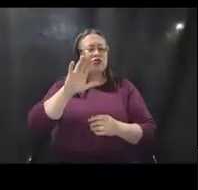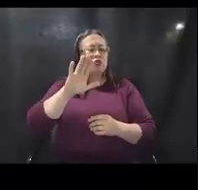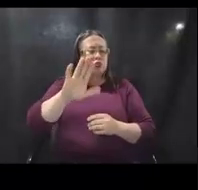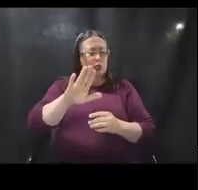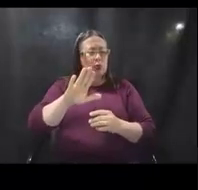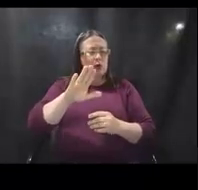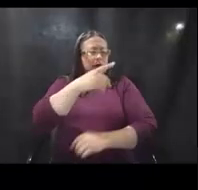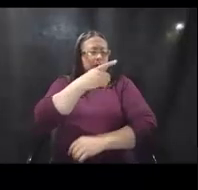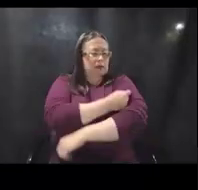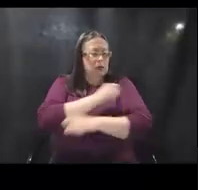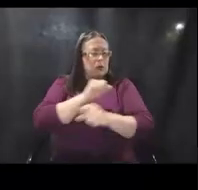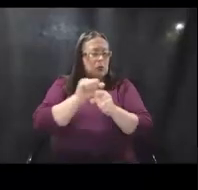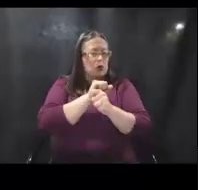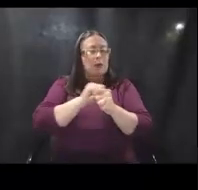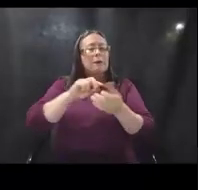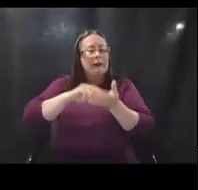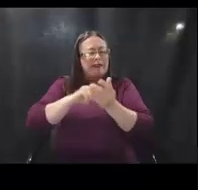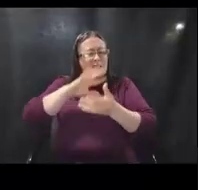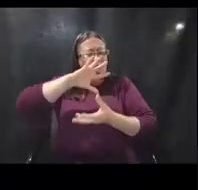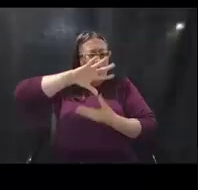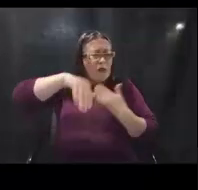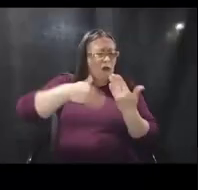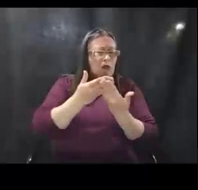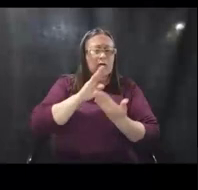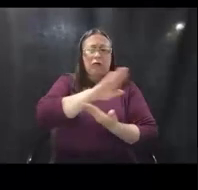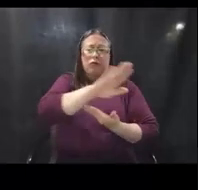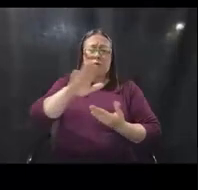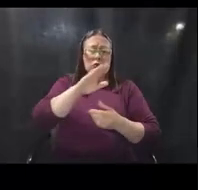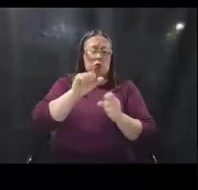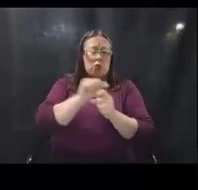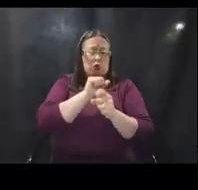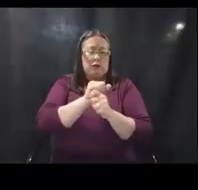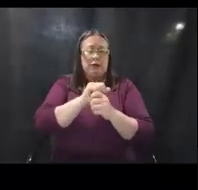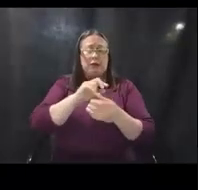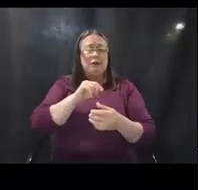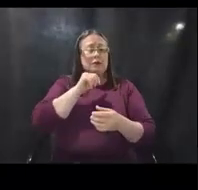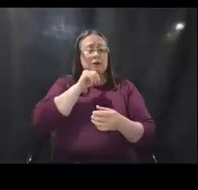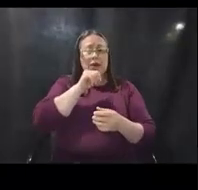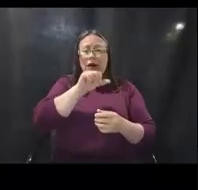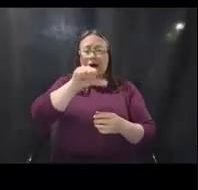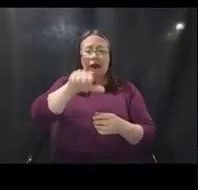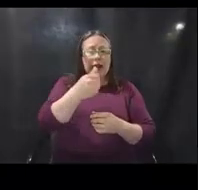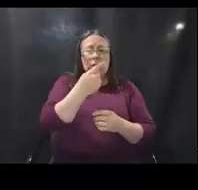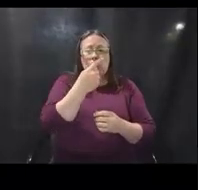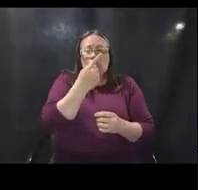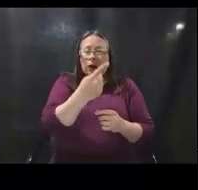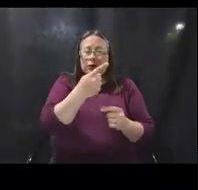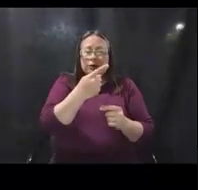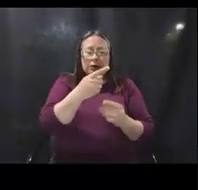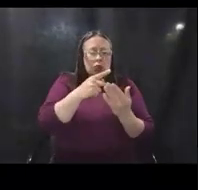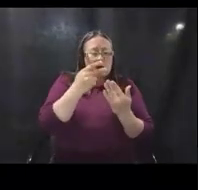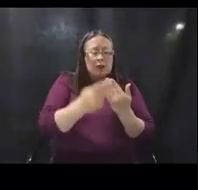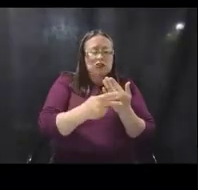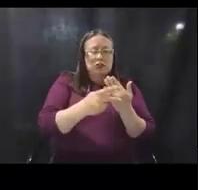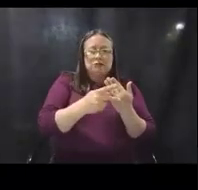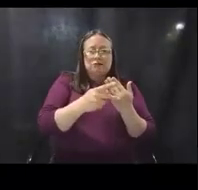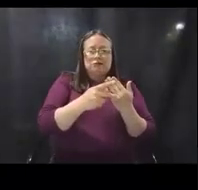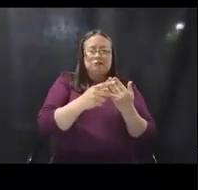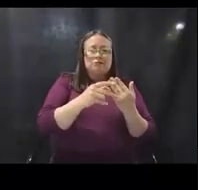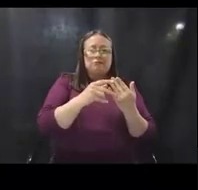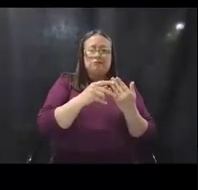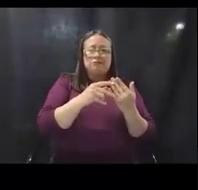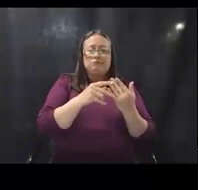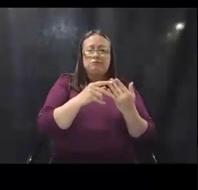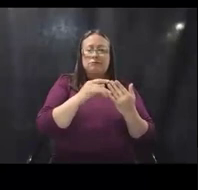all of your vaccination work, not necessarily the status of any individual project application that comes to FEMA.